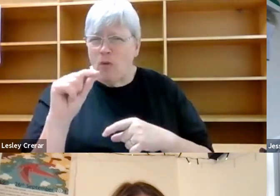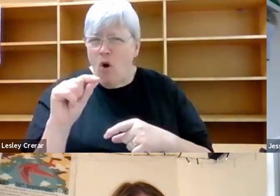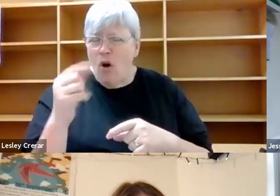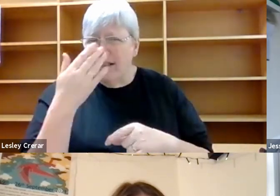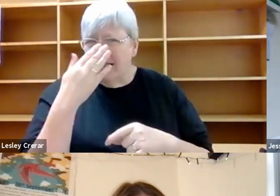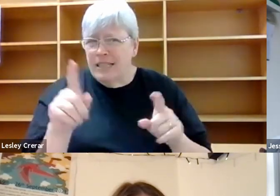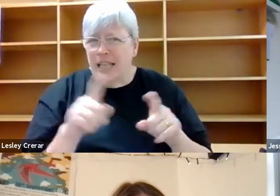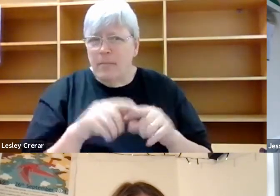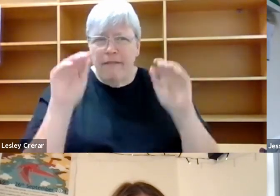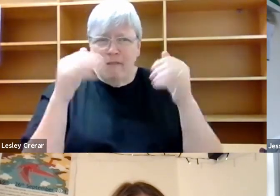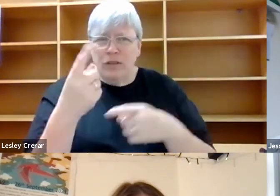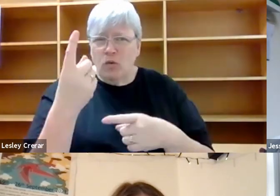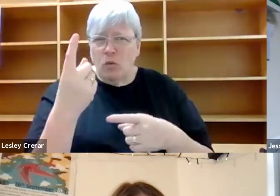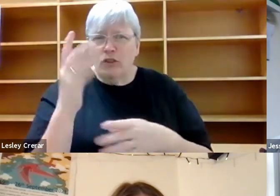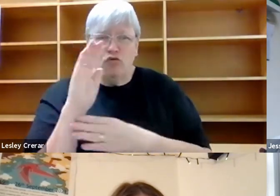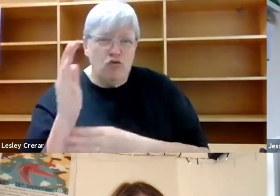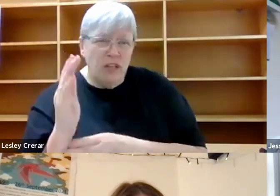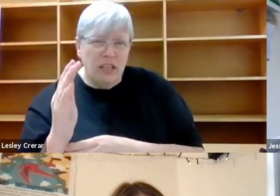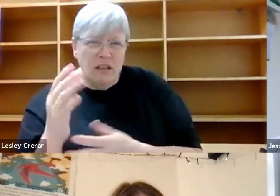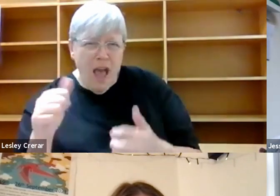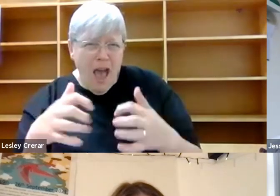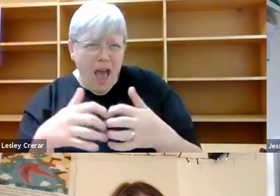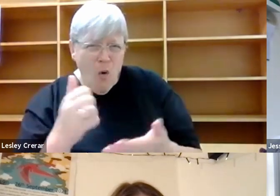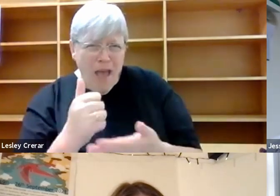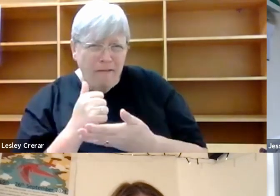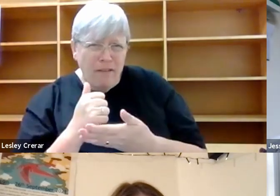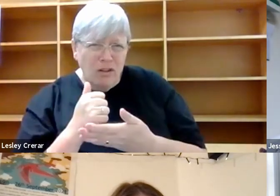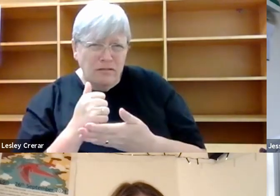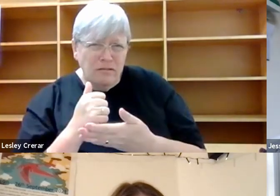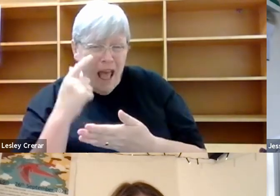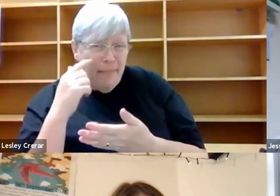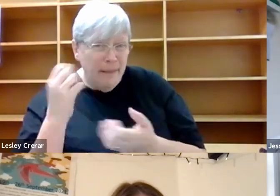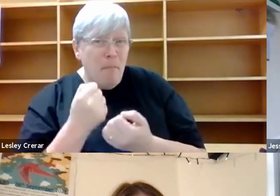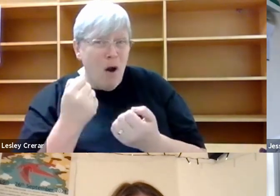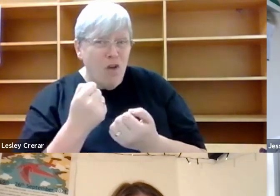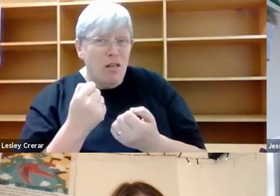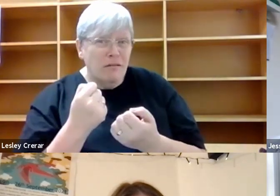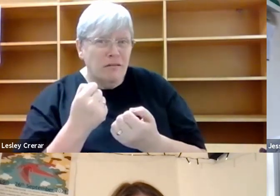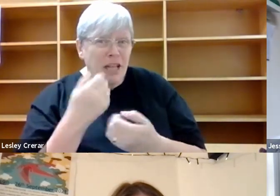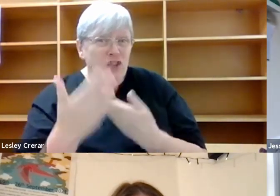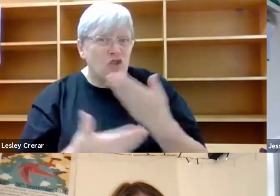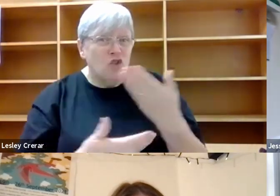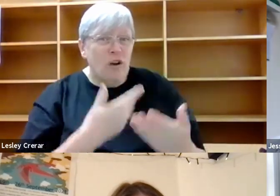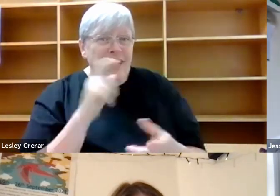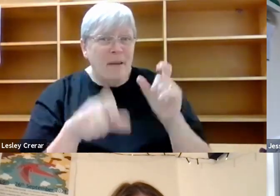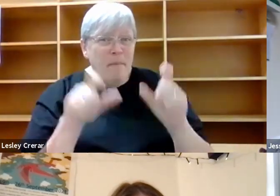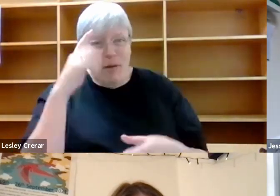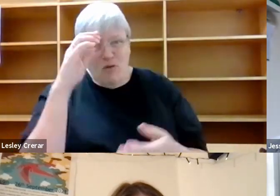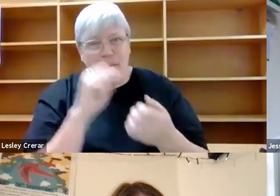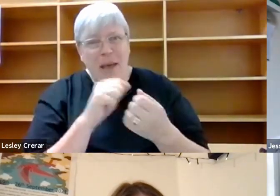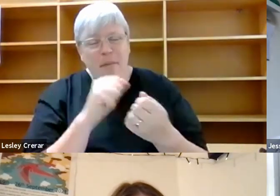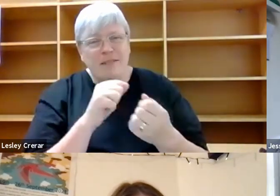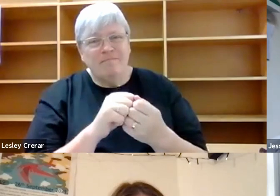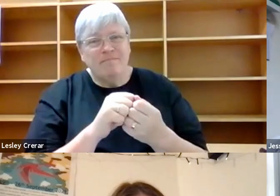on one particular tree. How is that helpful to us? Like that actually, I think is very powerful because those are the stories people remember that they hold onto. And then they're,